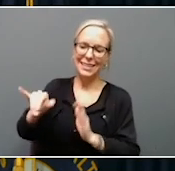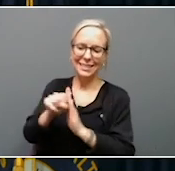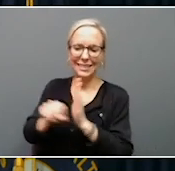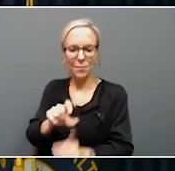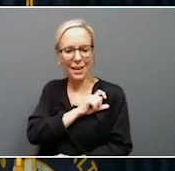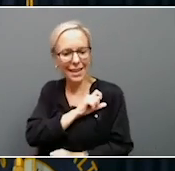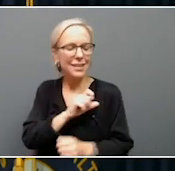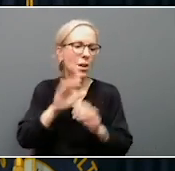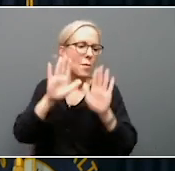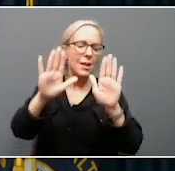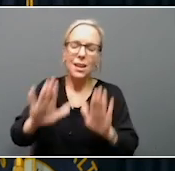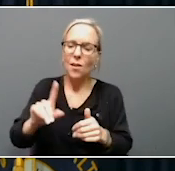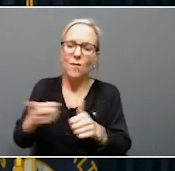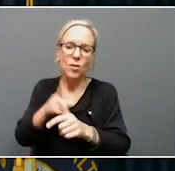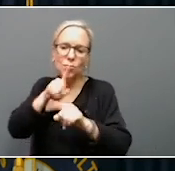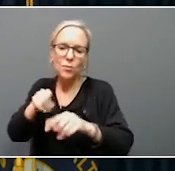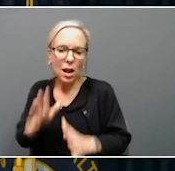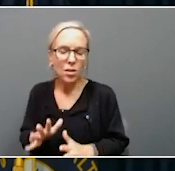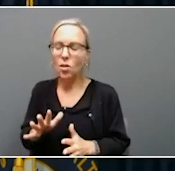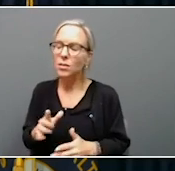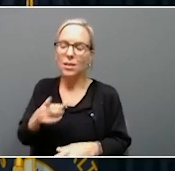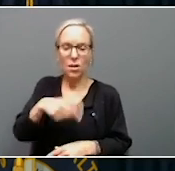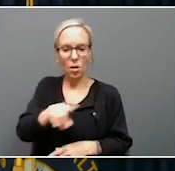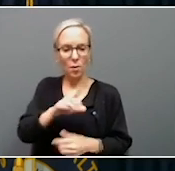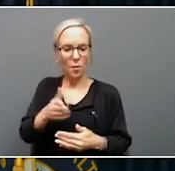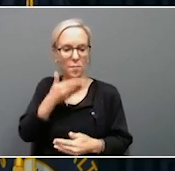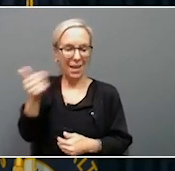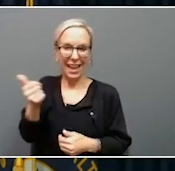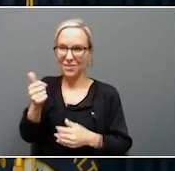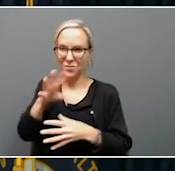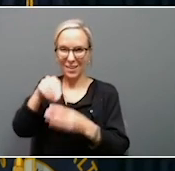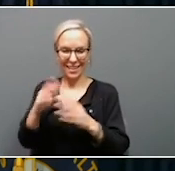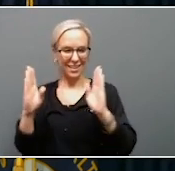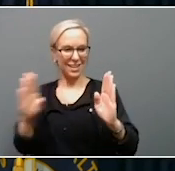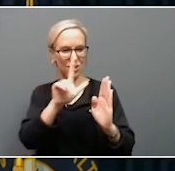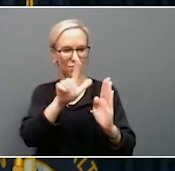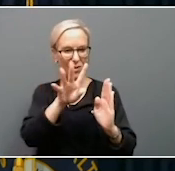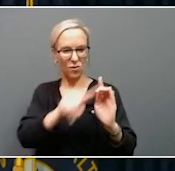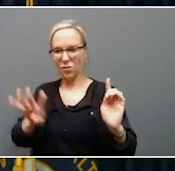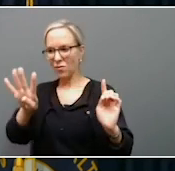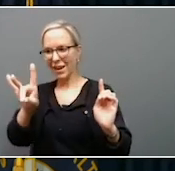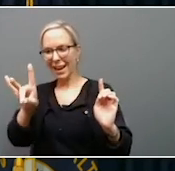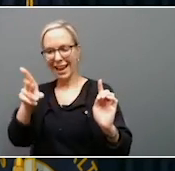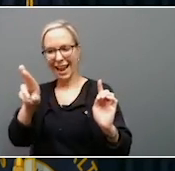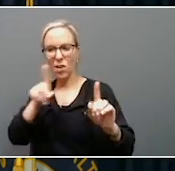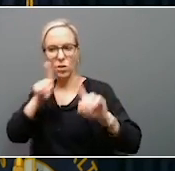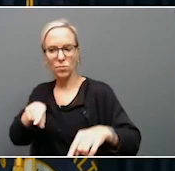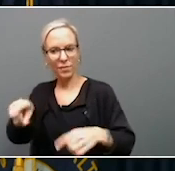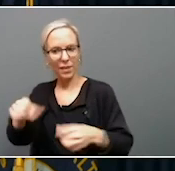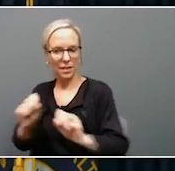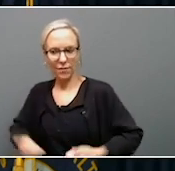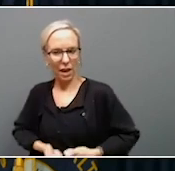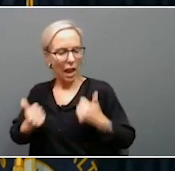that I think had the best 24 to 48-hour response in terms of saved lives of anything I've ever